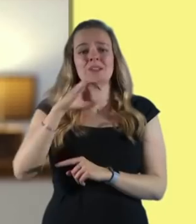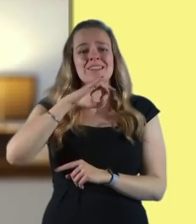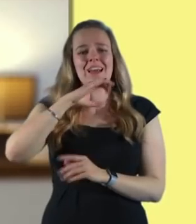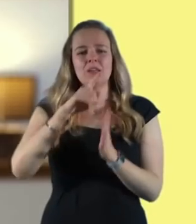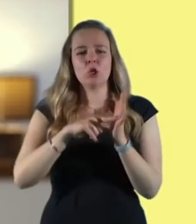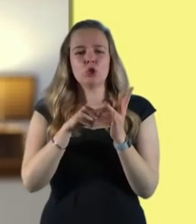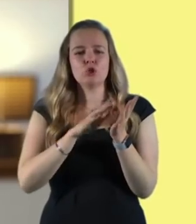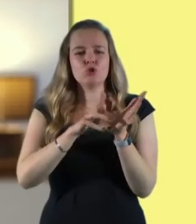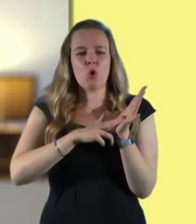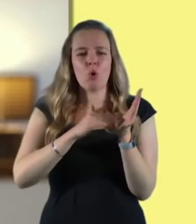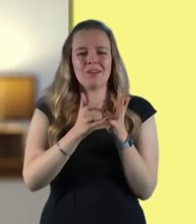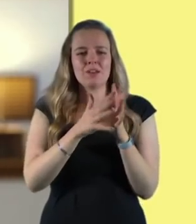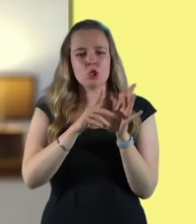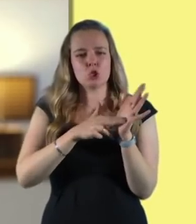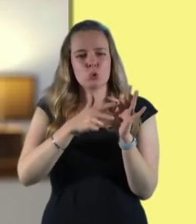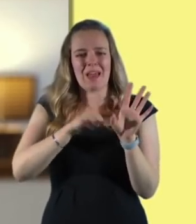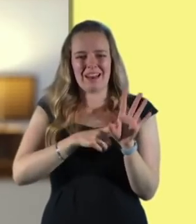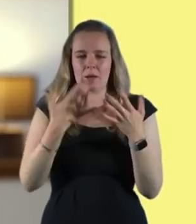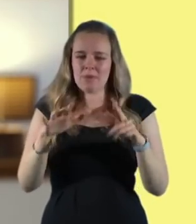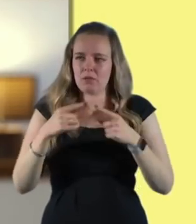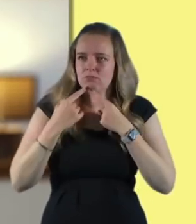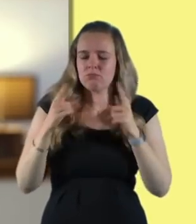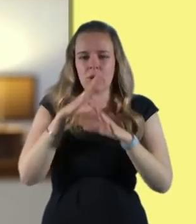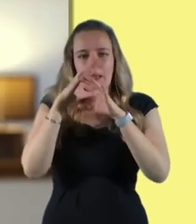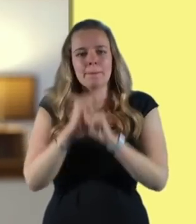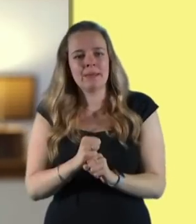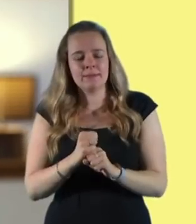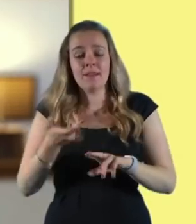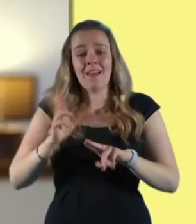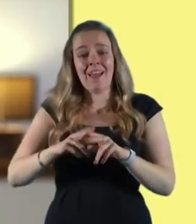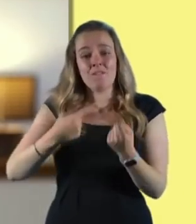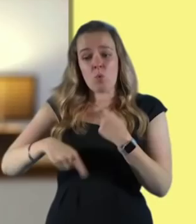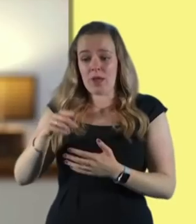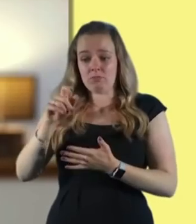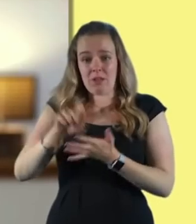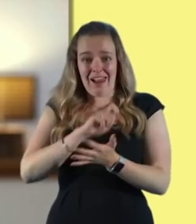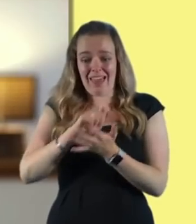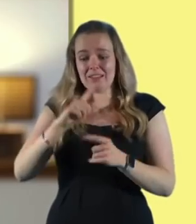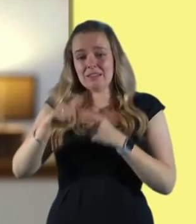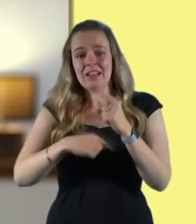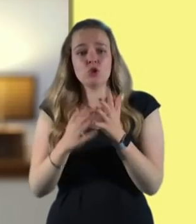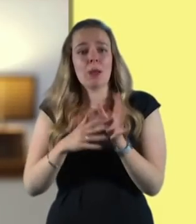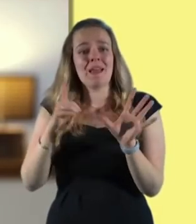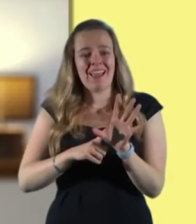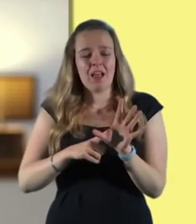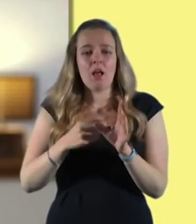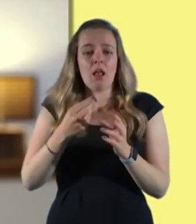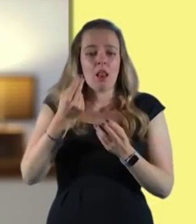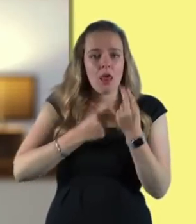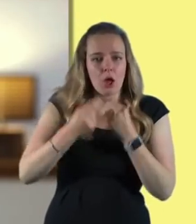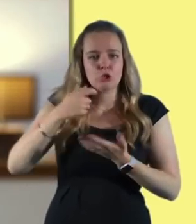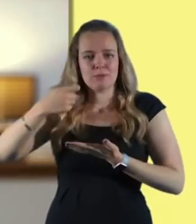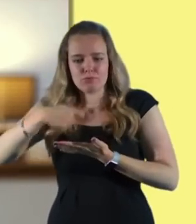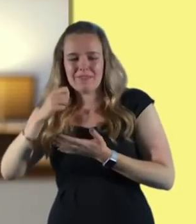the truly landmark commitment that if we are reelected next May, lunches and breakfasts will be available